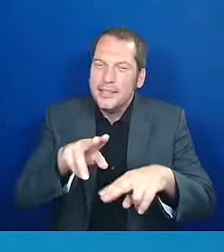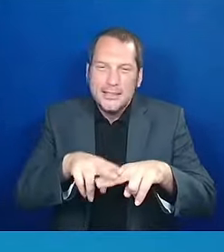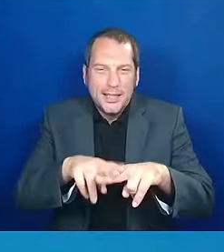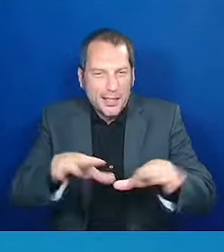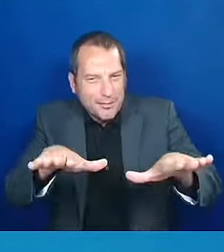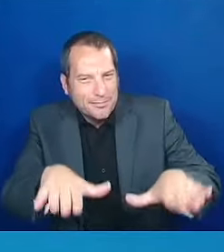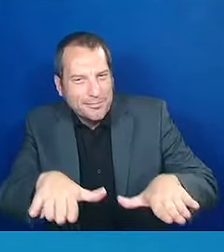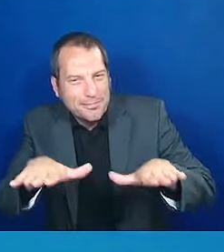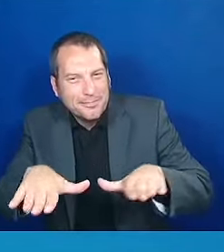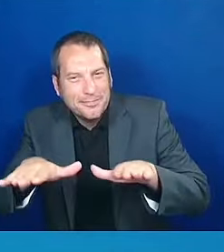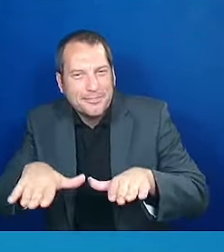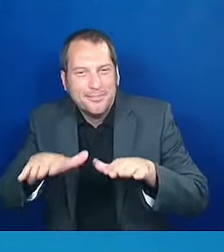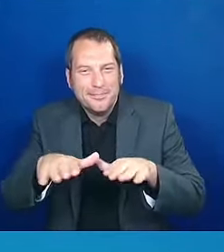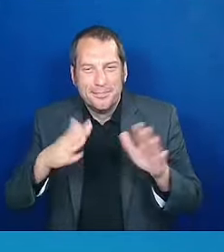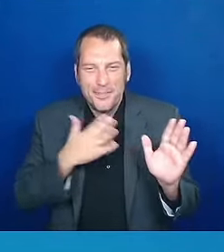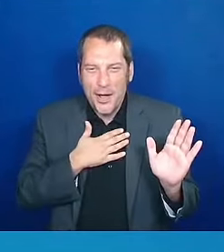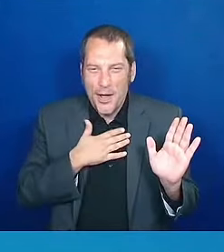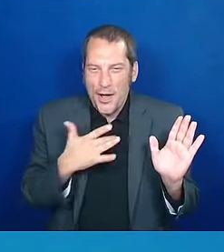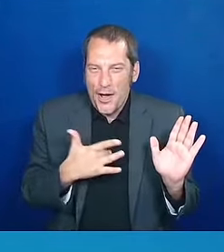full.